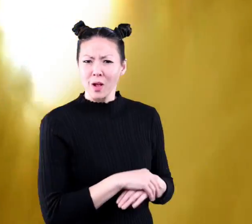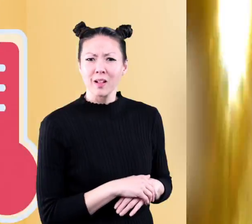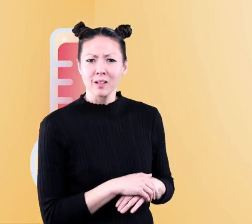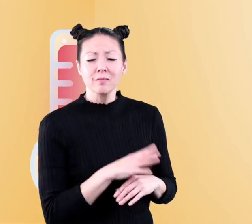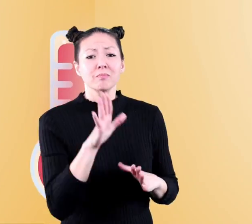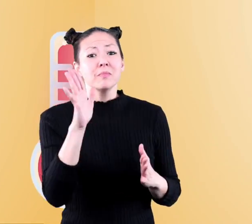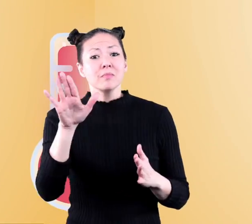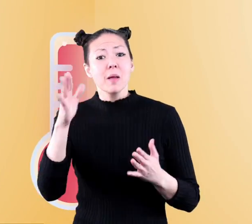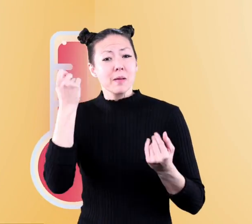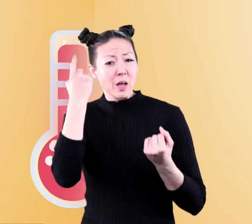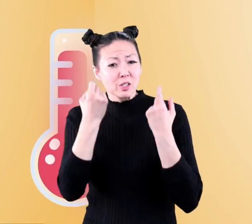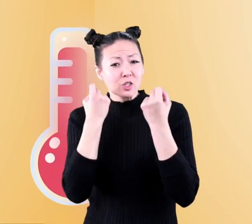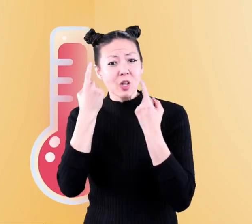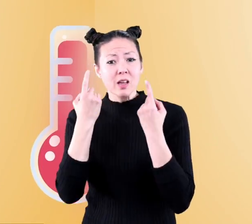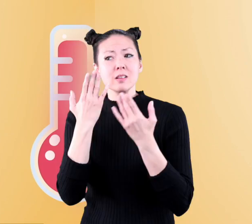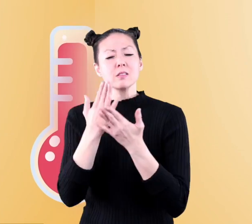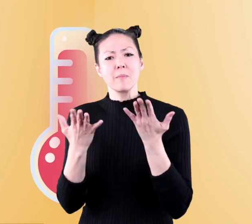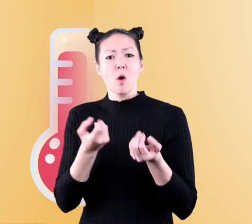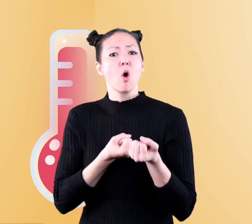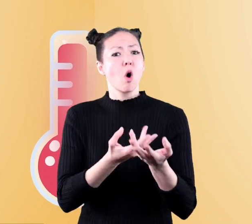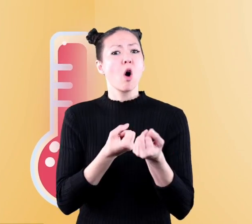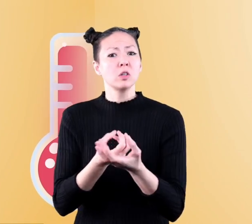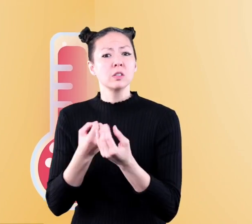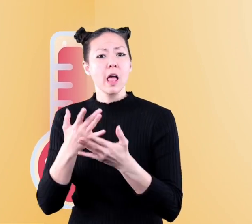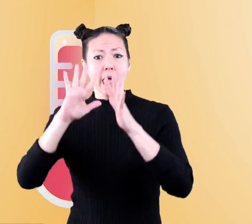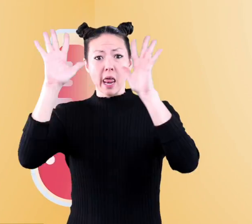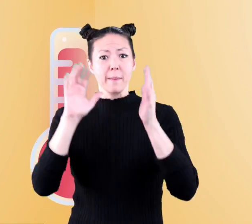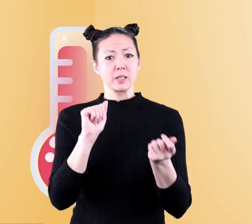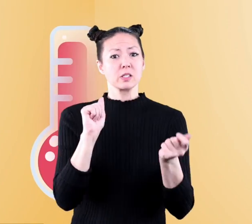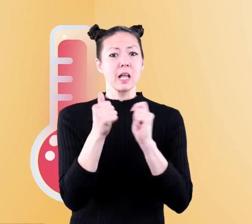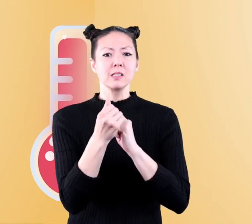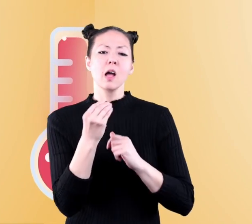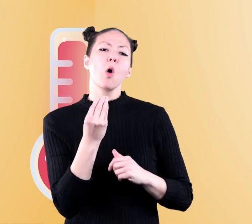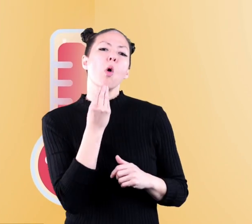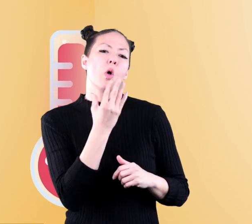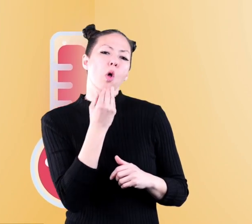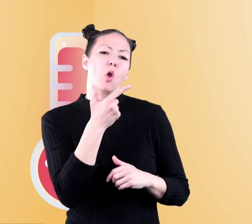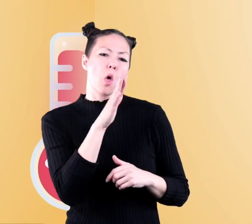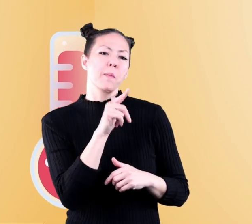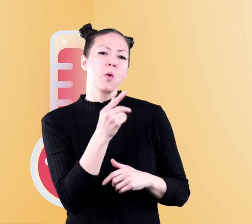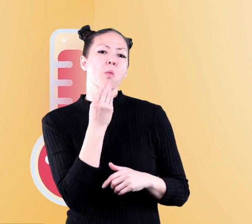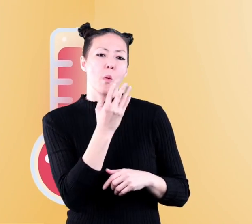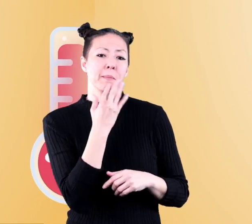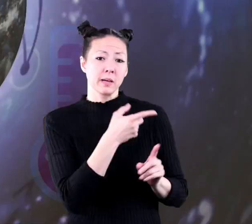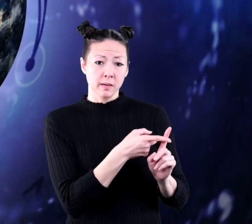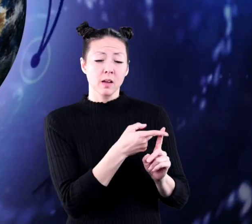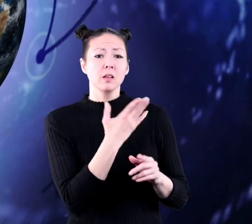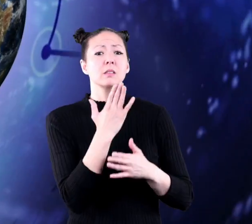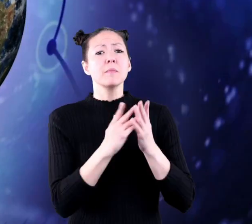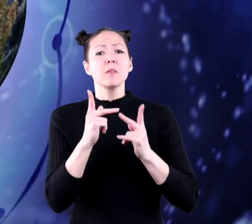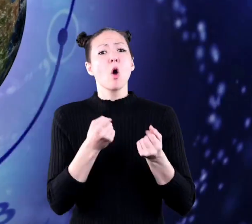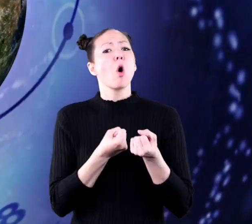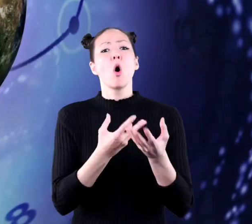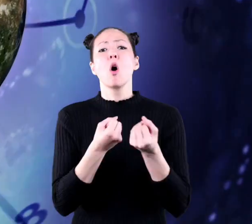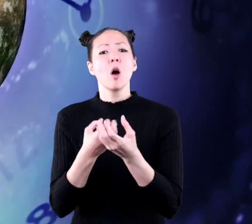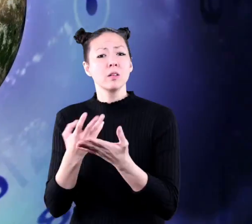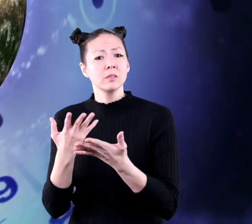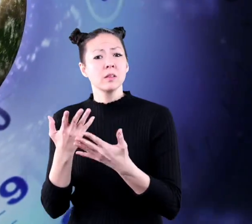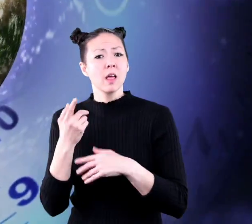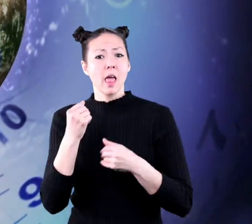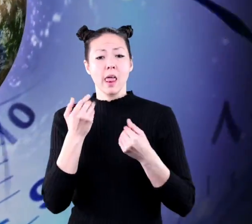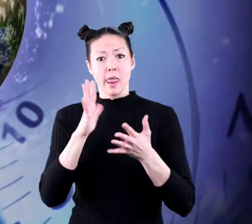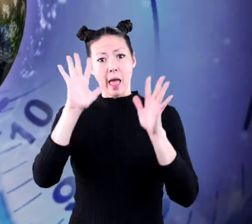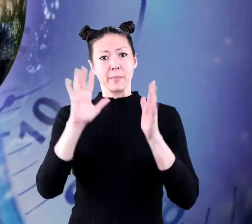We do this by understanding some of the causes of climate change and global warming. There may be some causes of